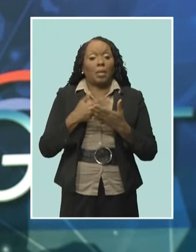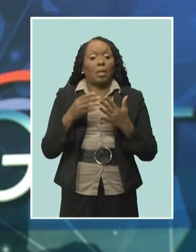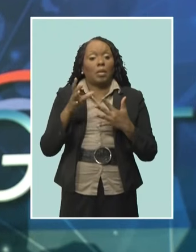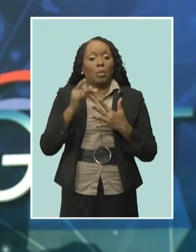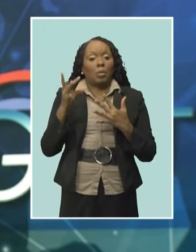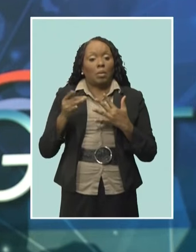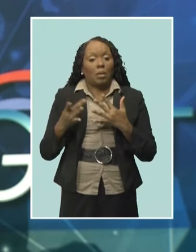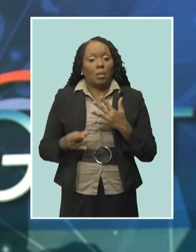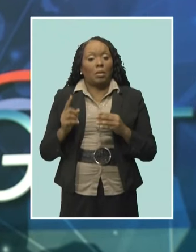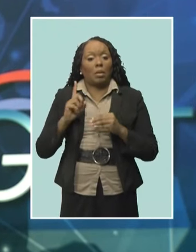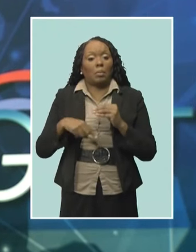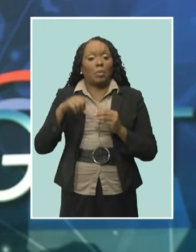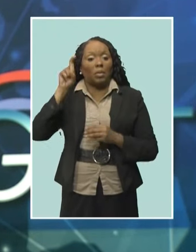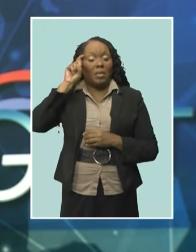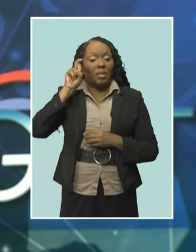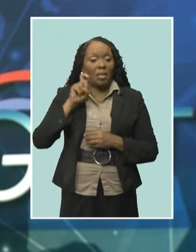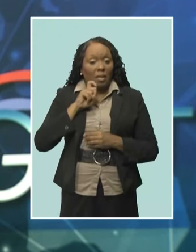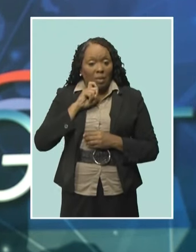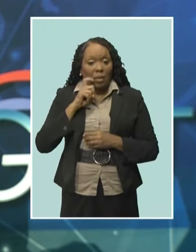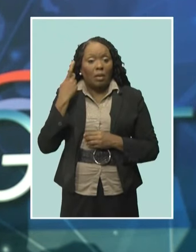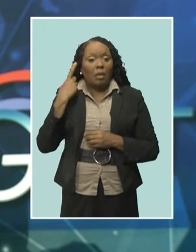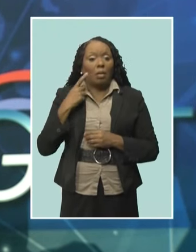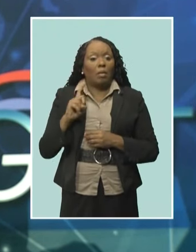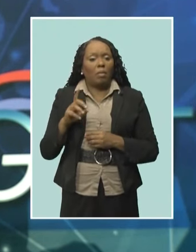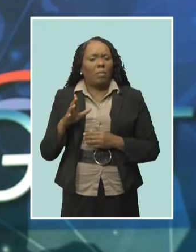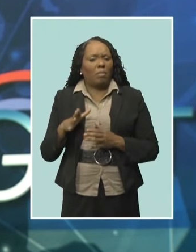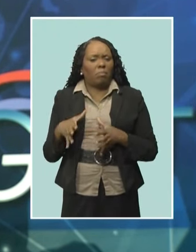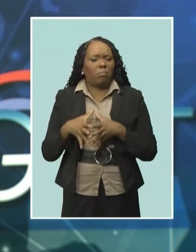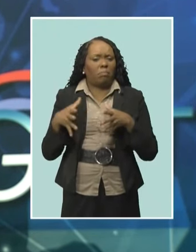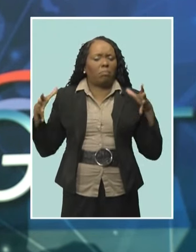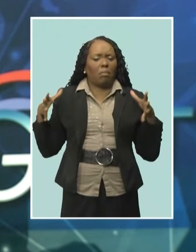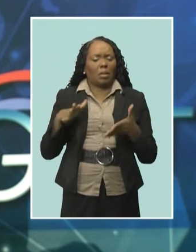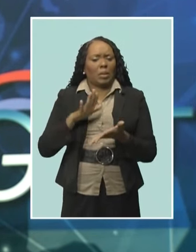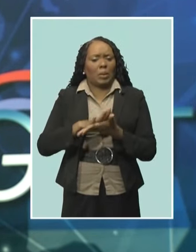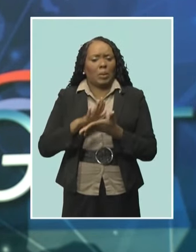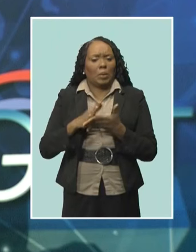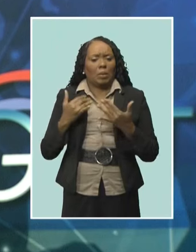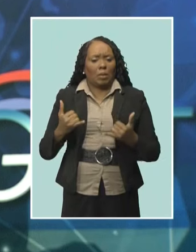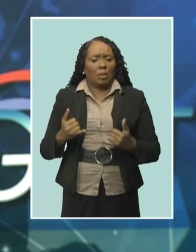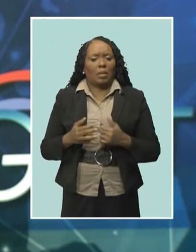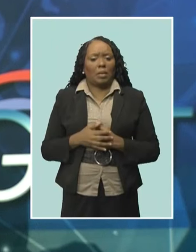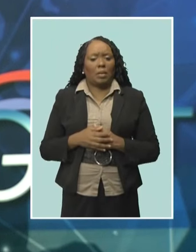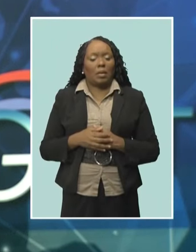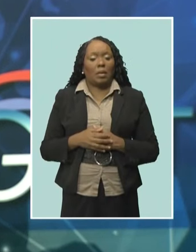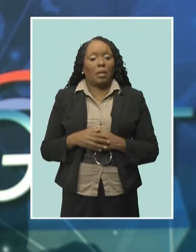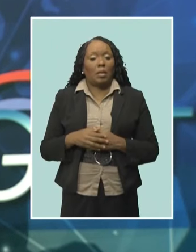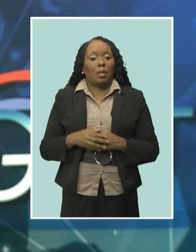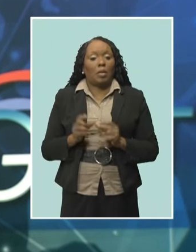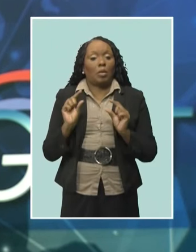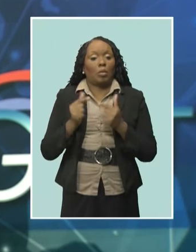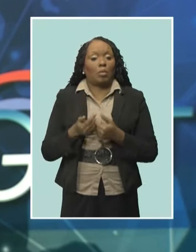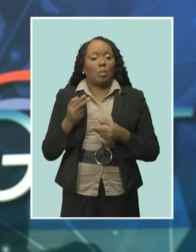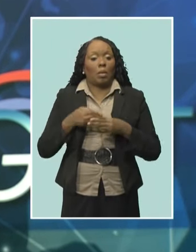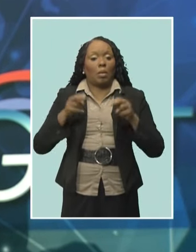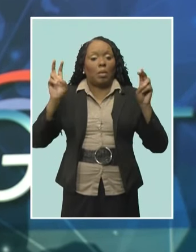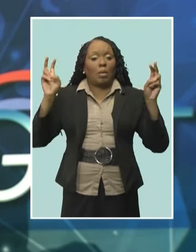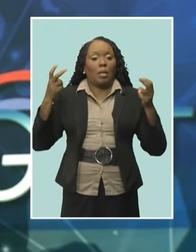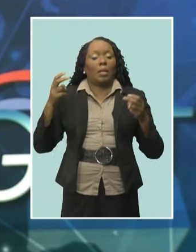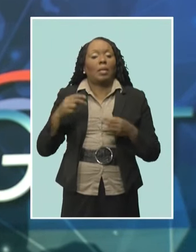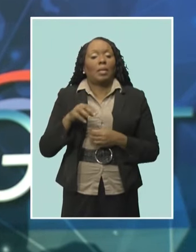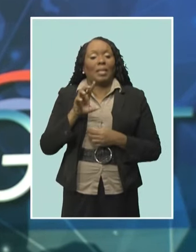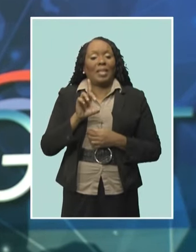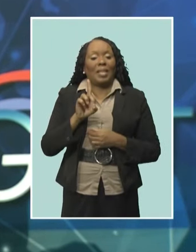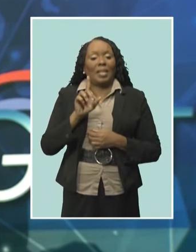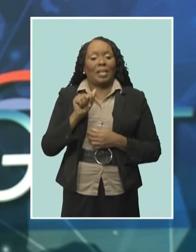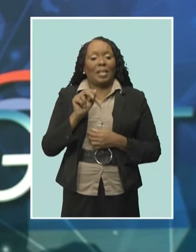children for more than a dozen schools today. It was organized by Dance for Life, which is on a mission to educate the nation's